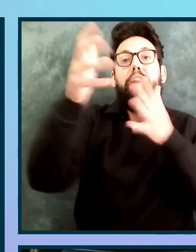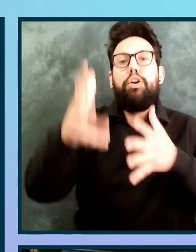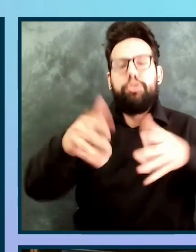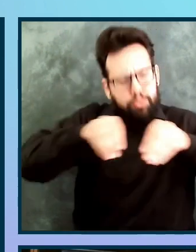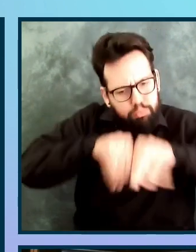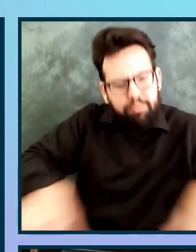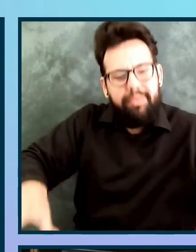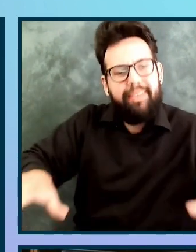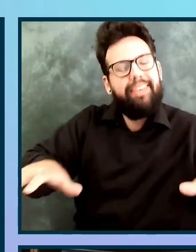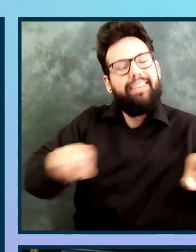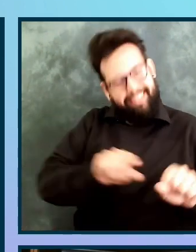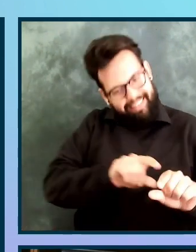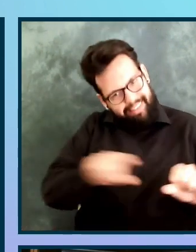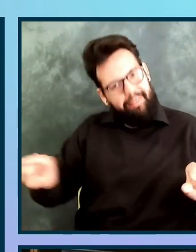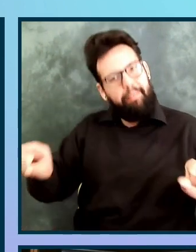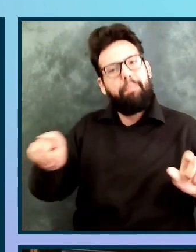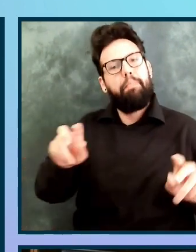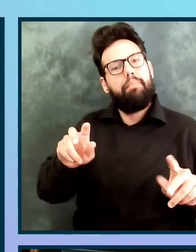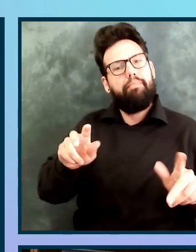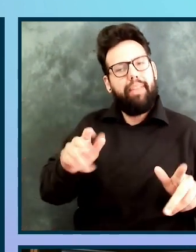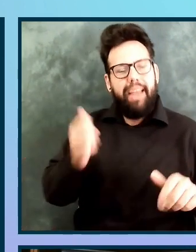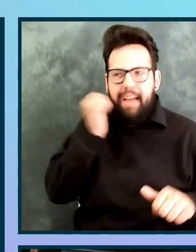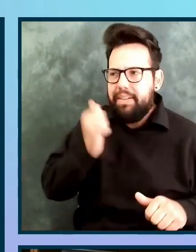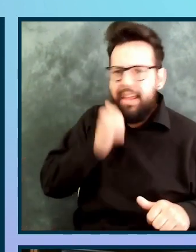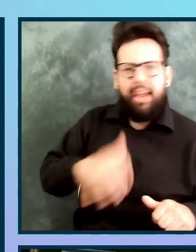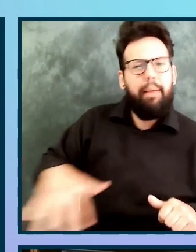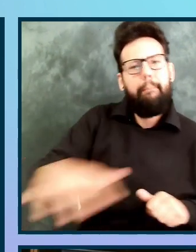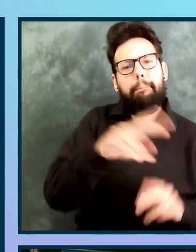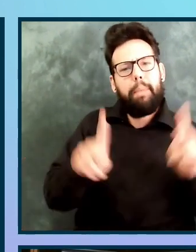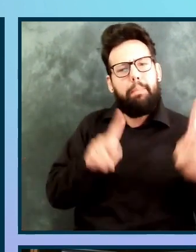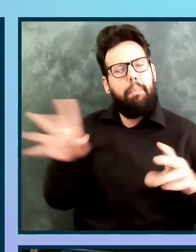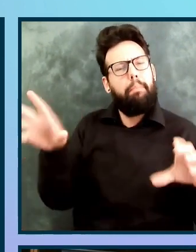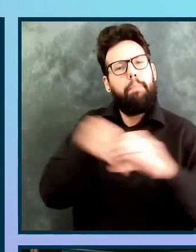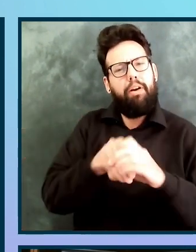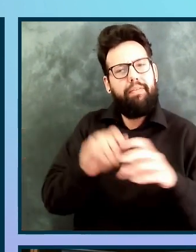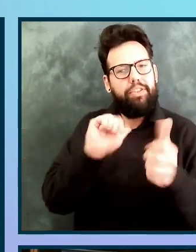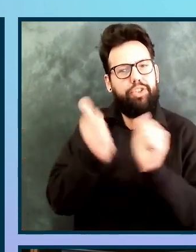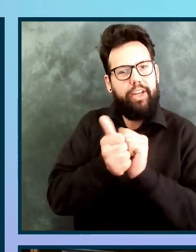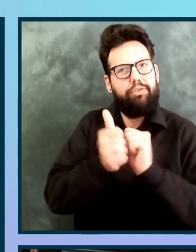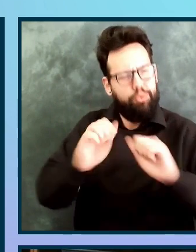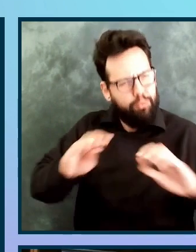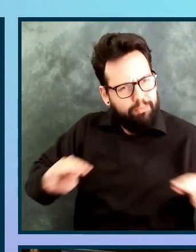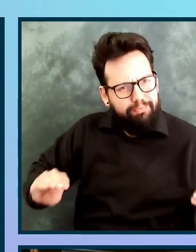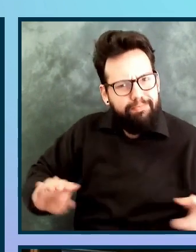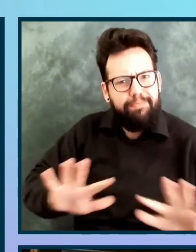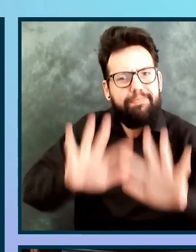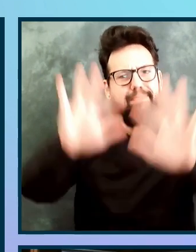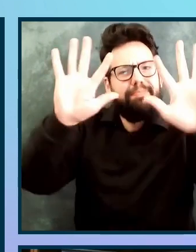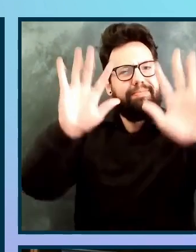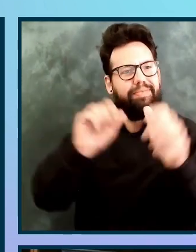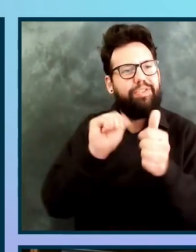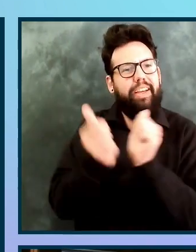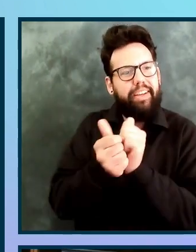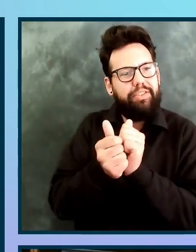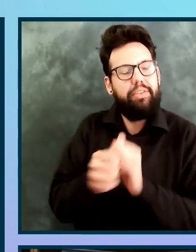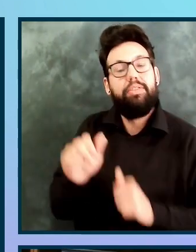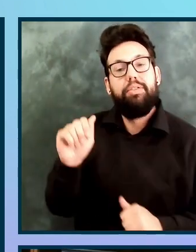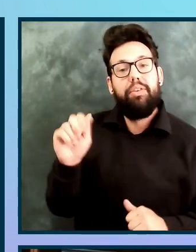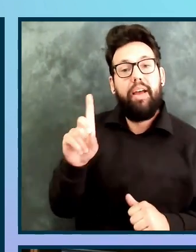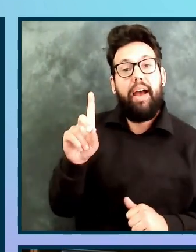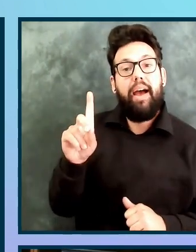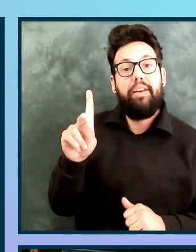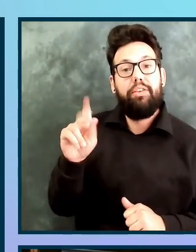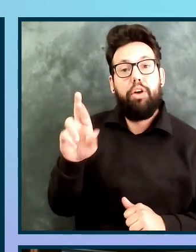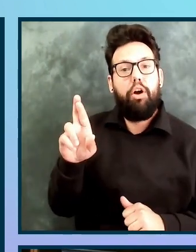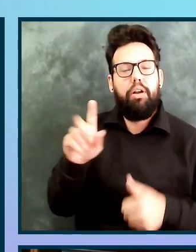Our first stage, which makes up the A in ADCAR, is the awareness stage. You need to communicate and grow